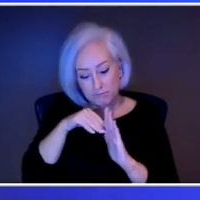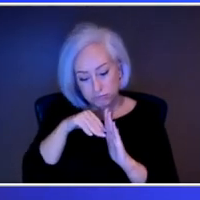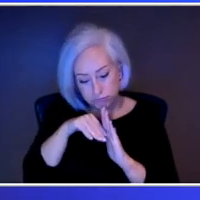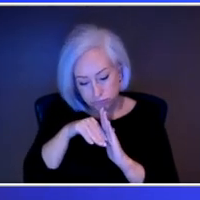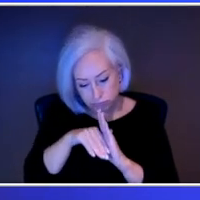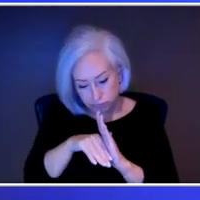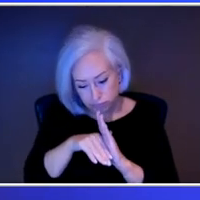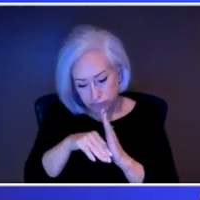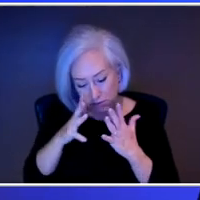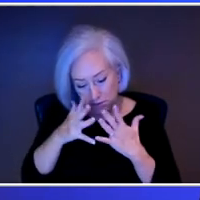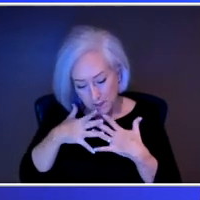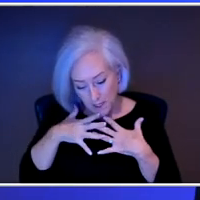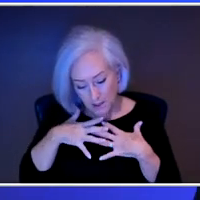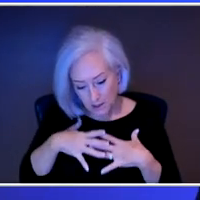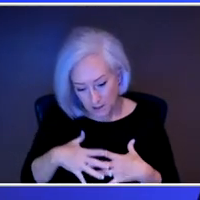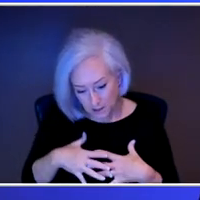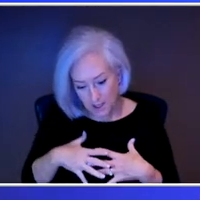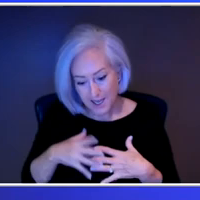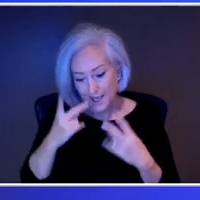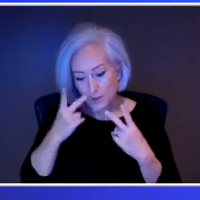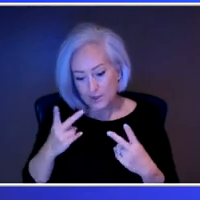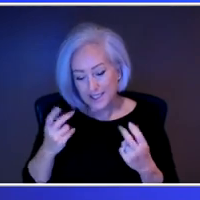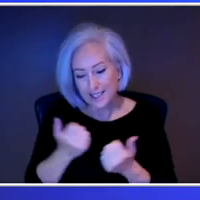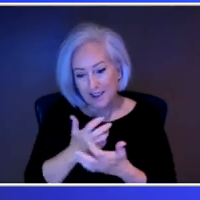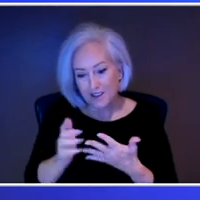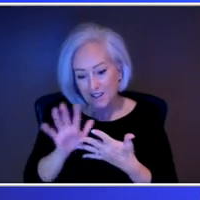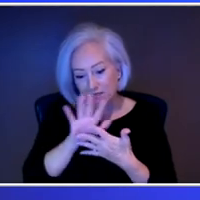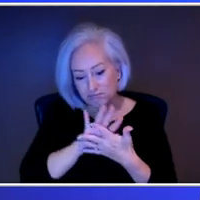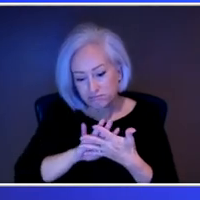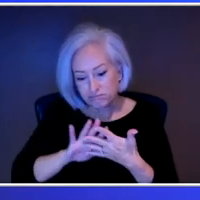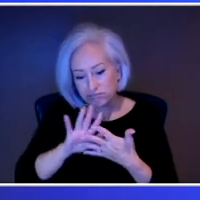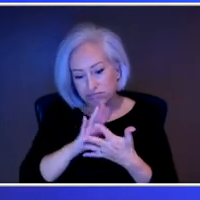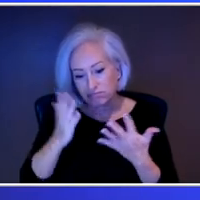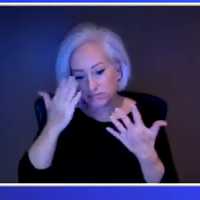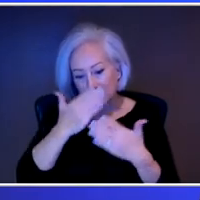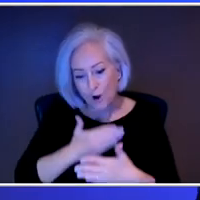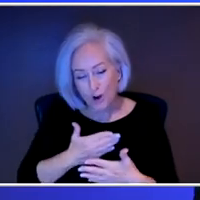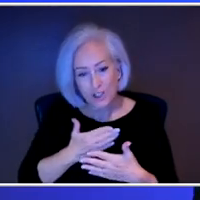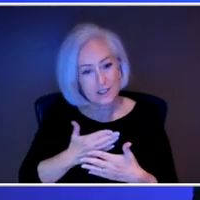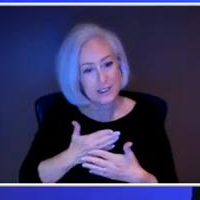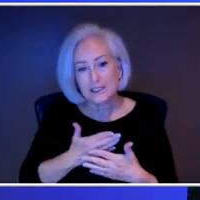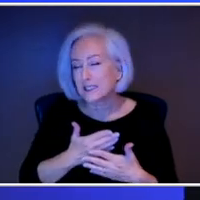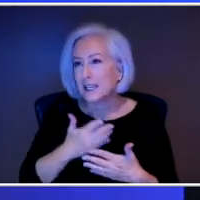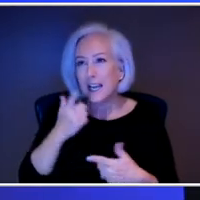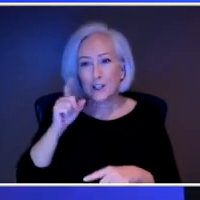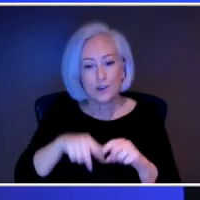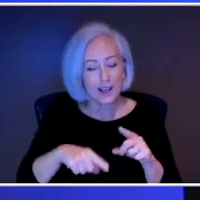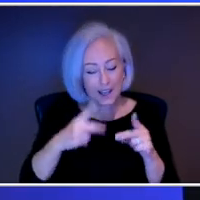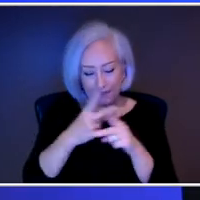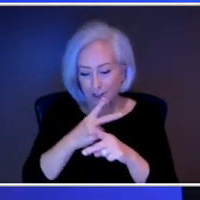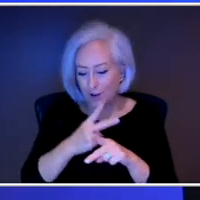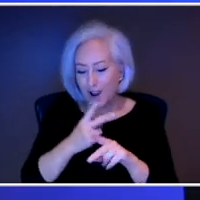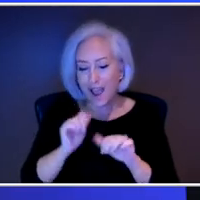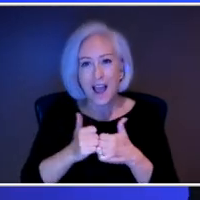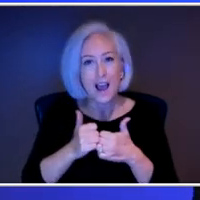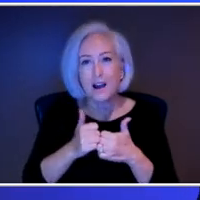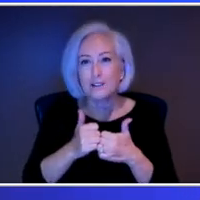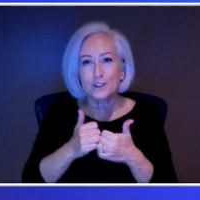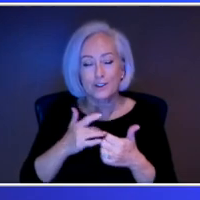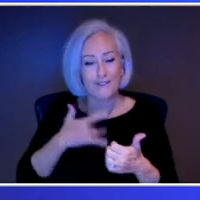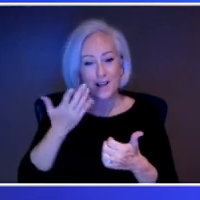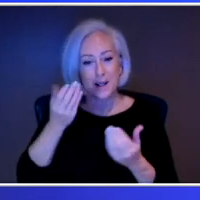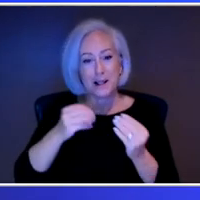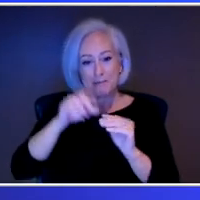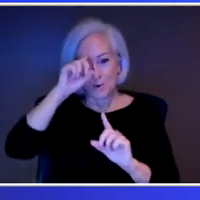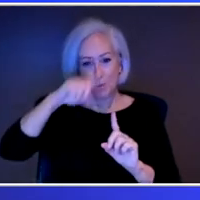you start to see things all on the darker side and aren't able to find a way to find the light, reach out. And that was a figurative pun there, the light.